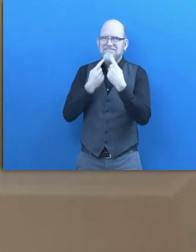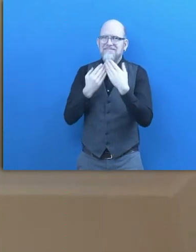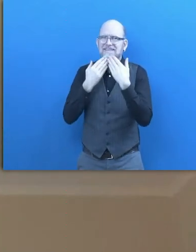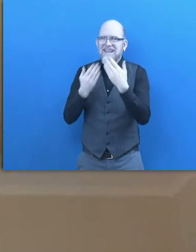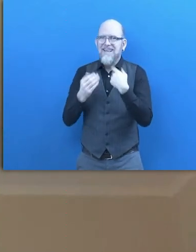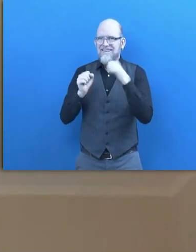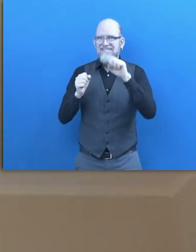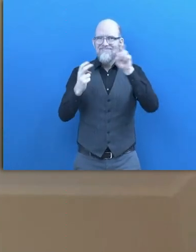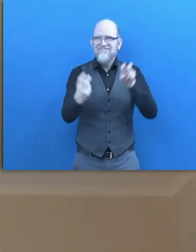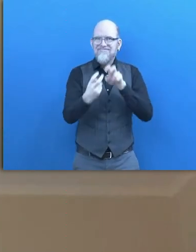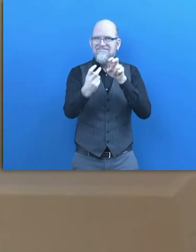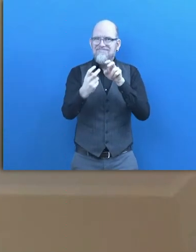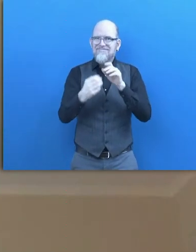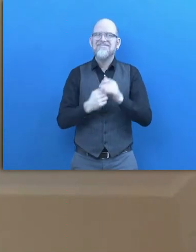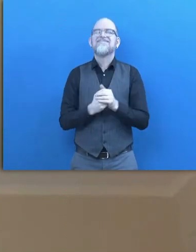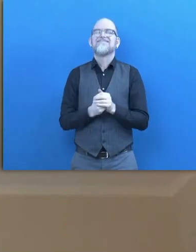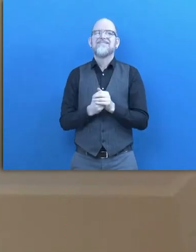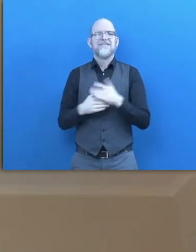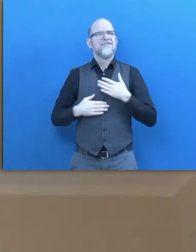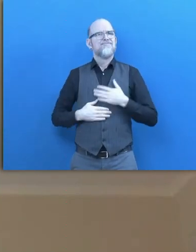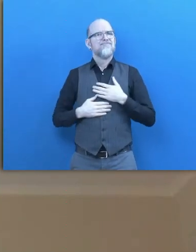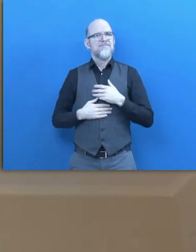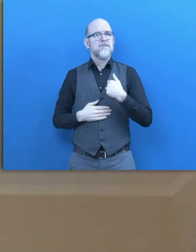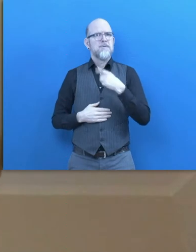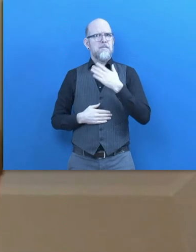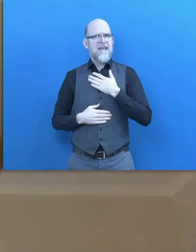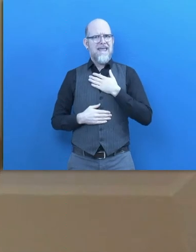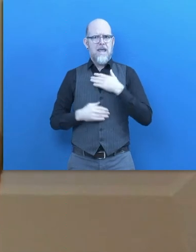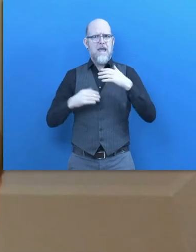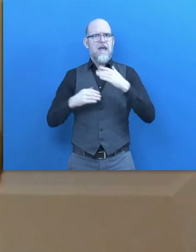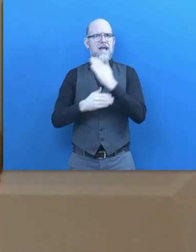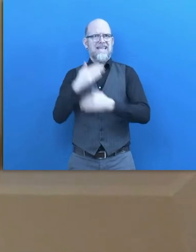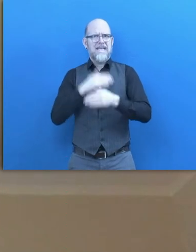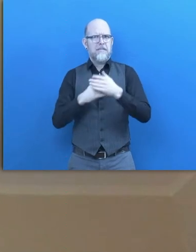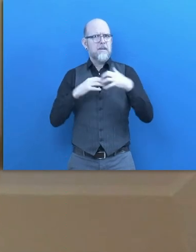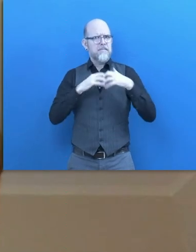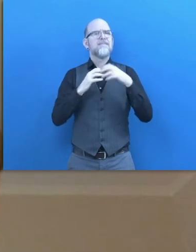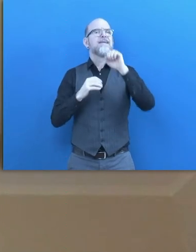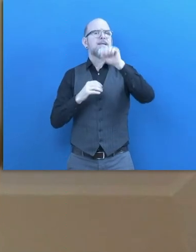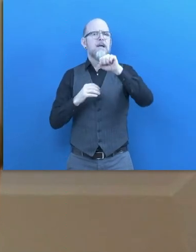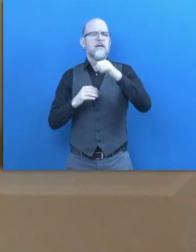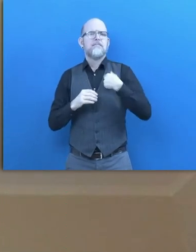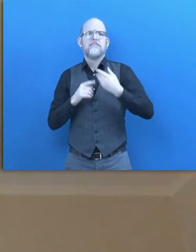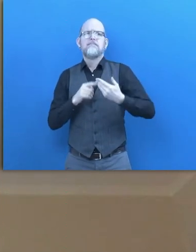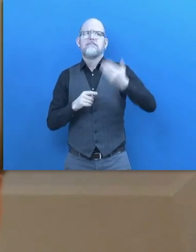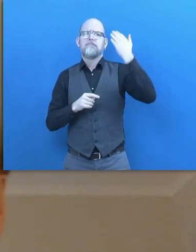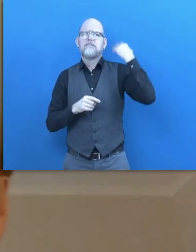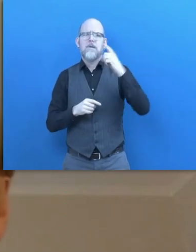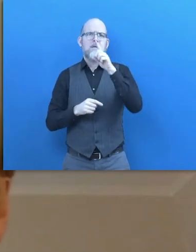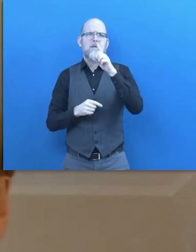pleasure, of course. And, yeah, about my handicap, you know, I'm one of these persons with disability